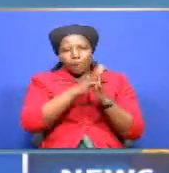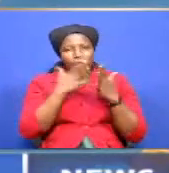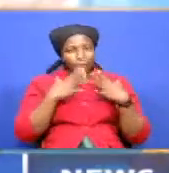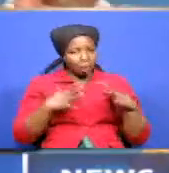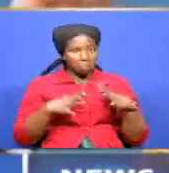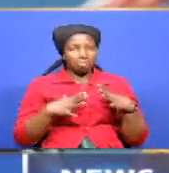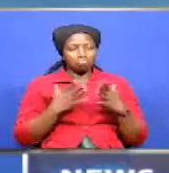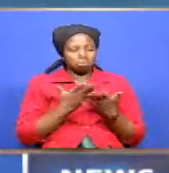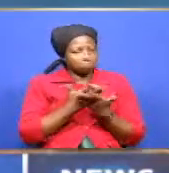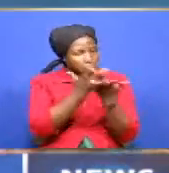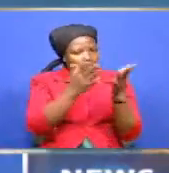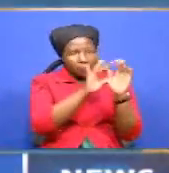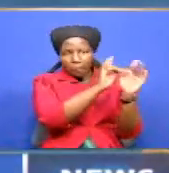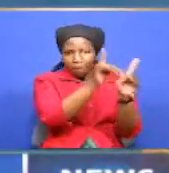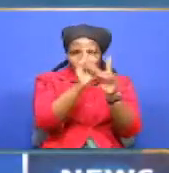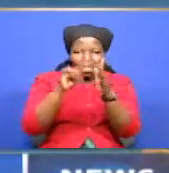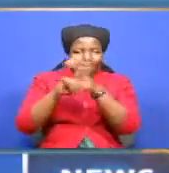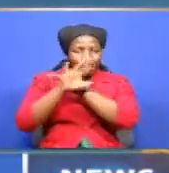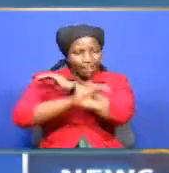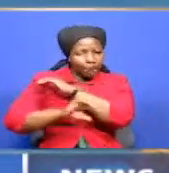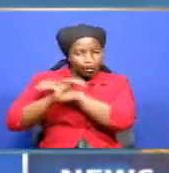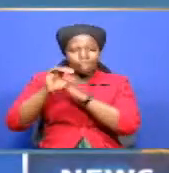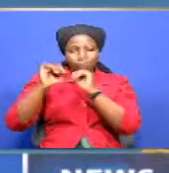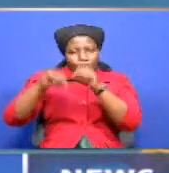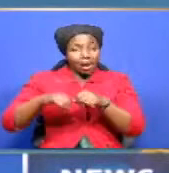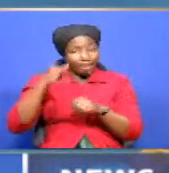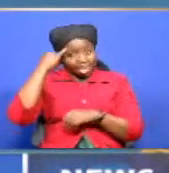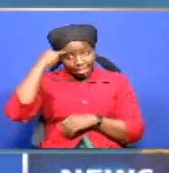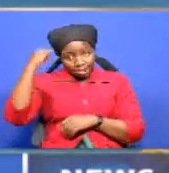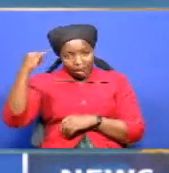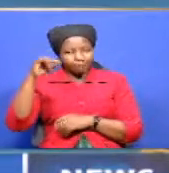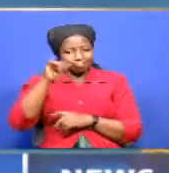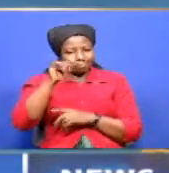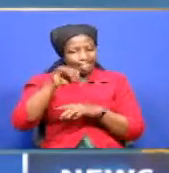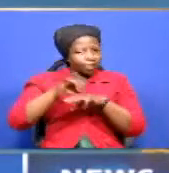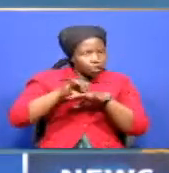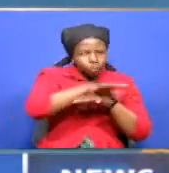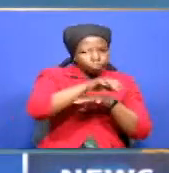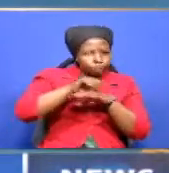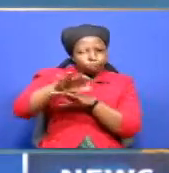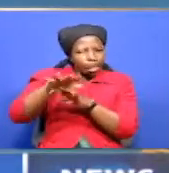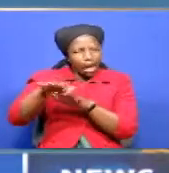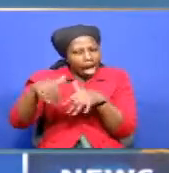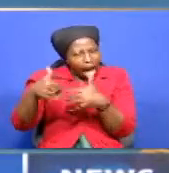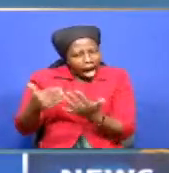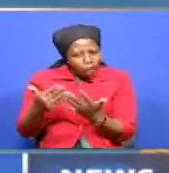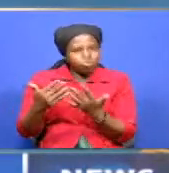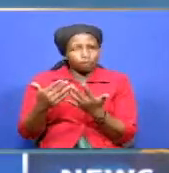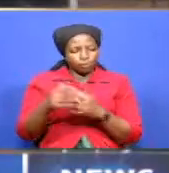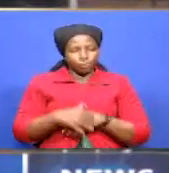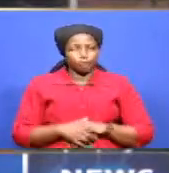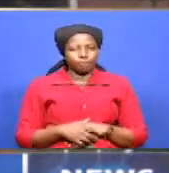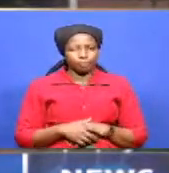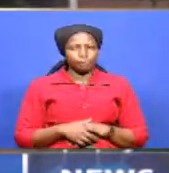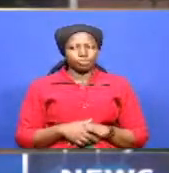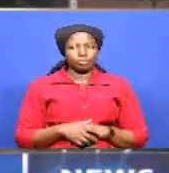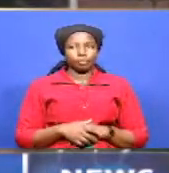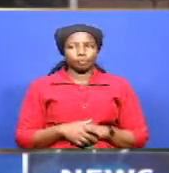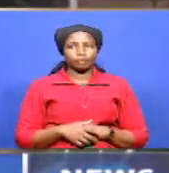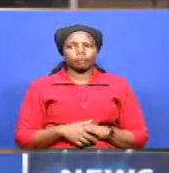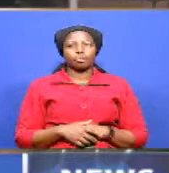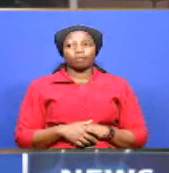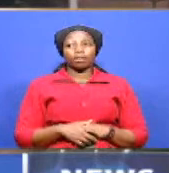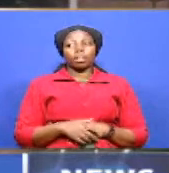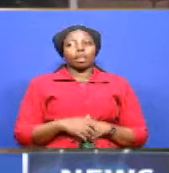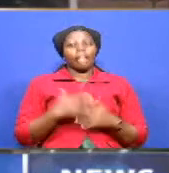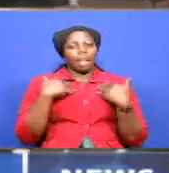They would be moving around the country, and you can therefore imagine the rate of infections that this would have caused. Health Cabinet